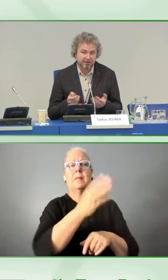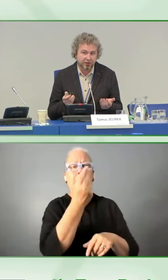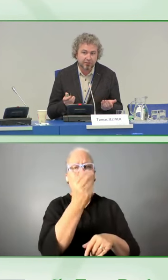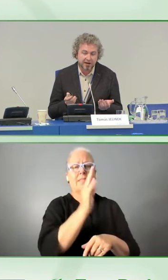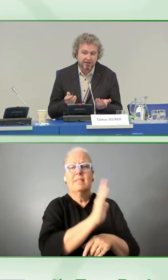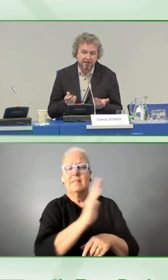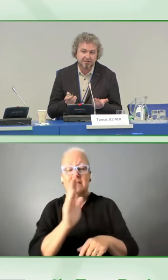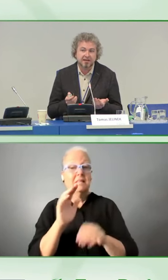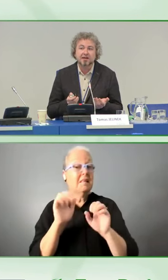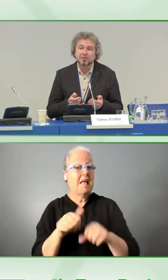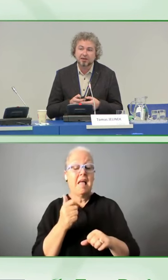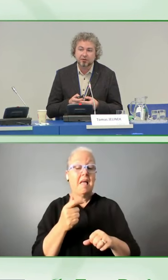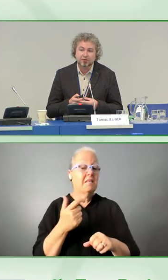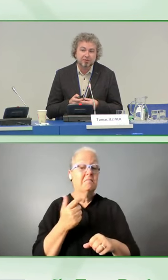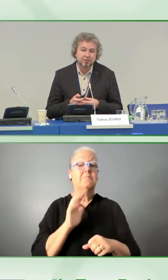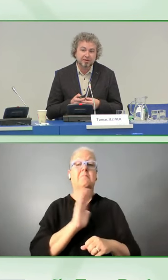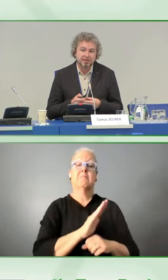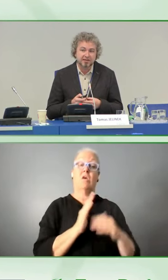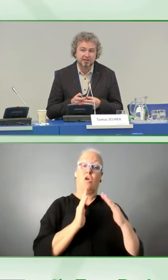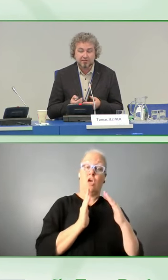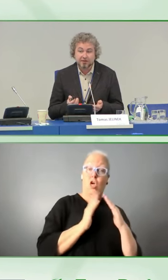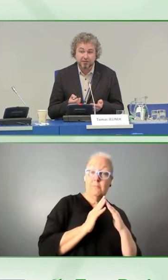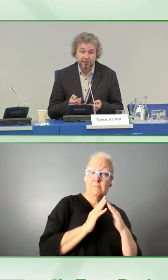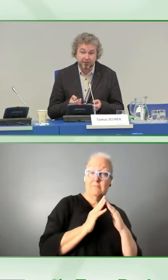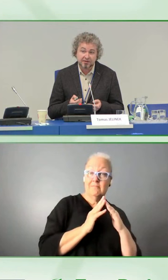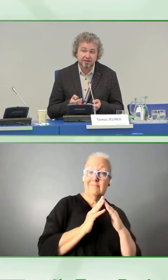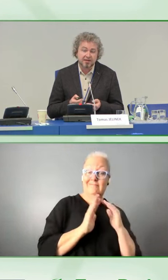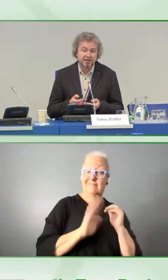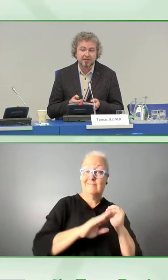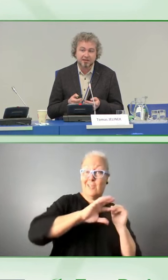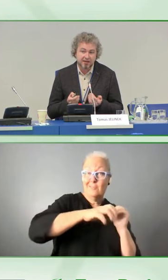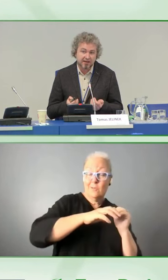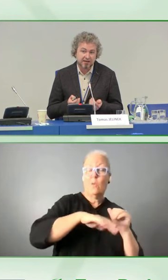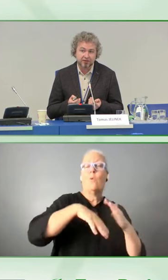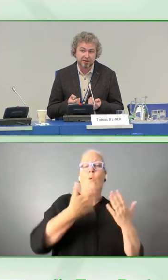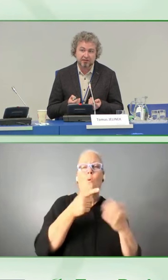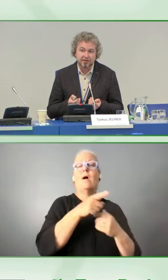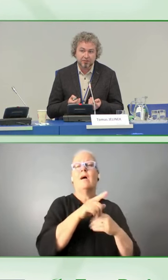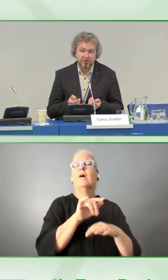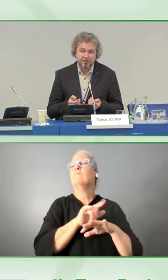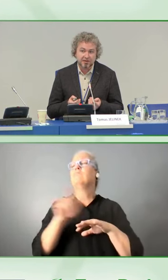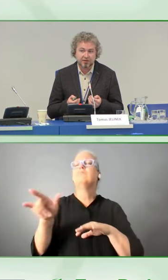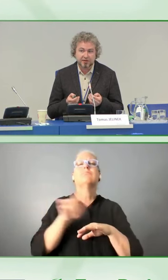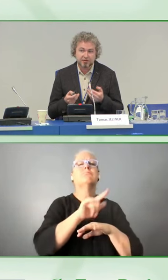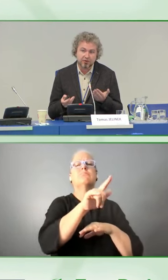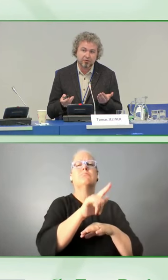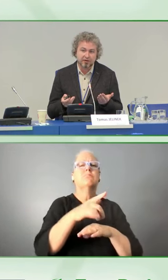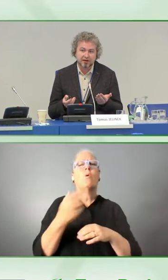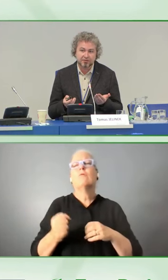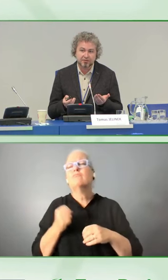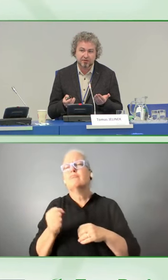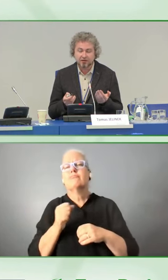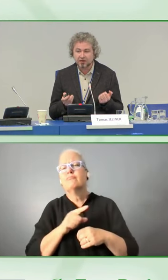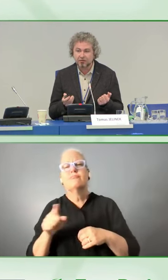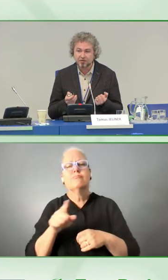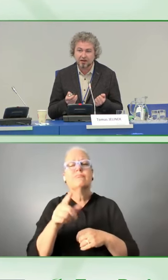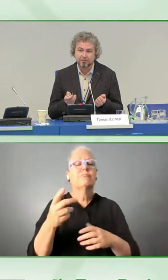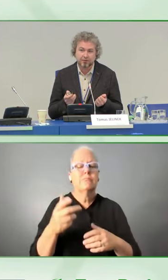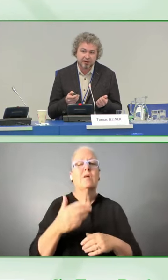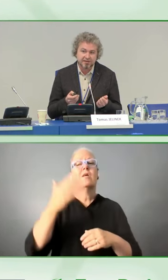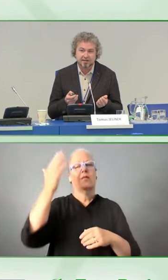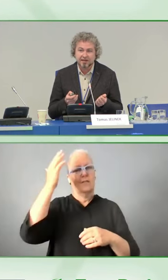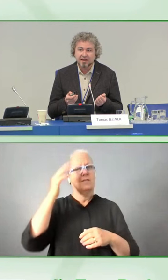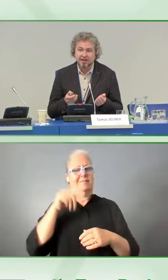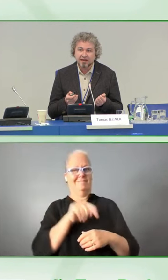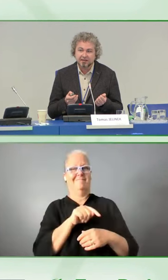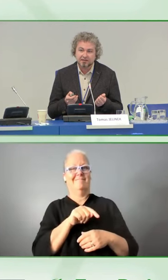their home country. But also when they travel abroad they can rely on it. Because they already know how the